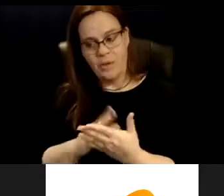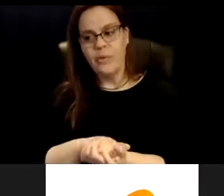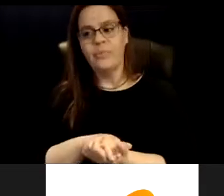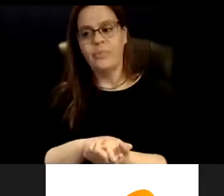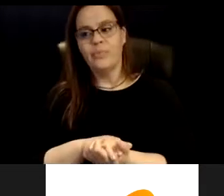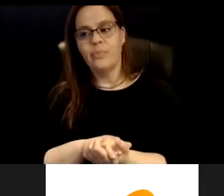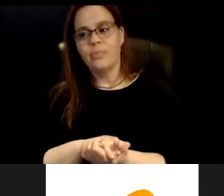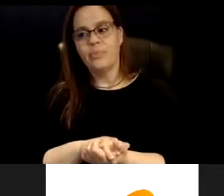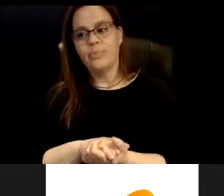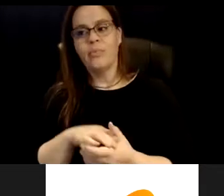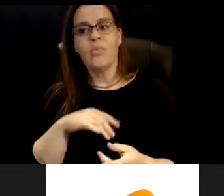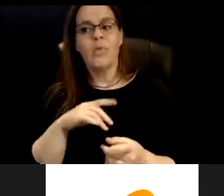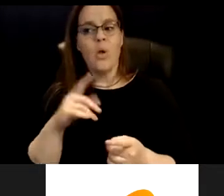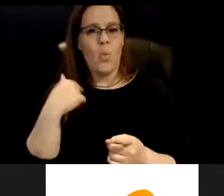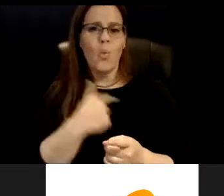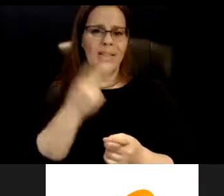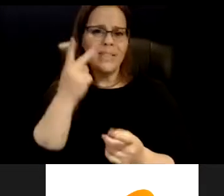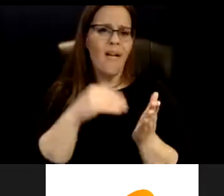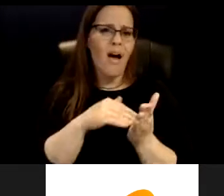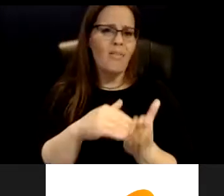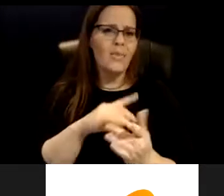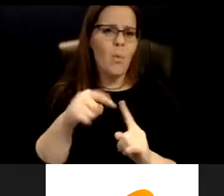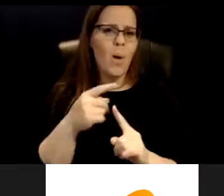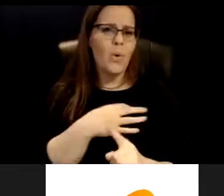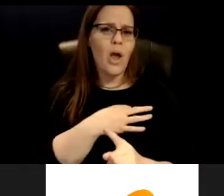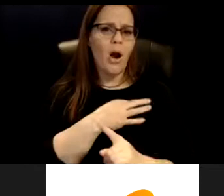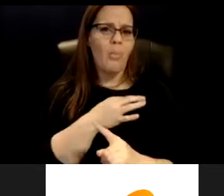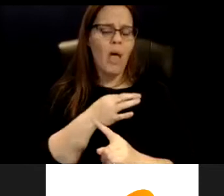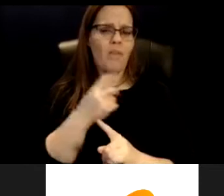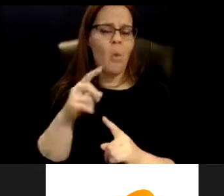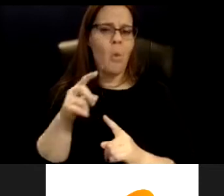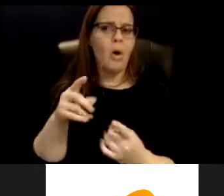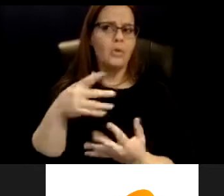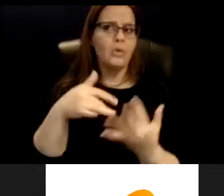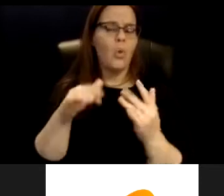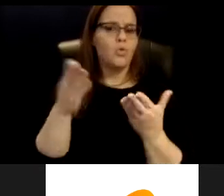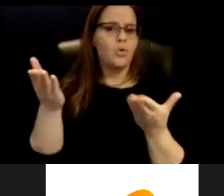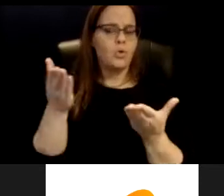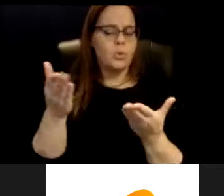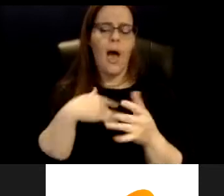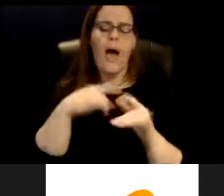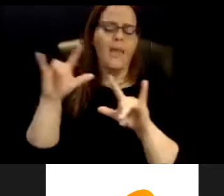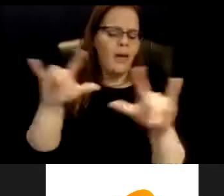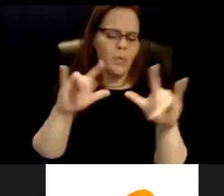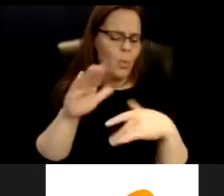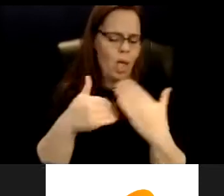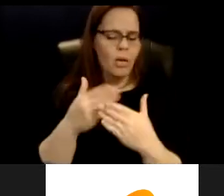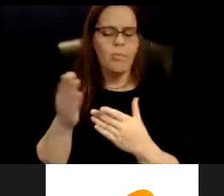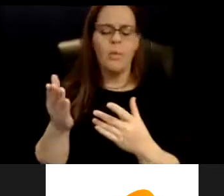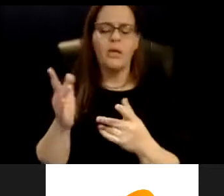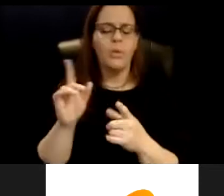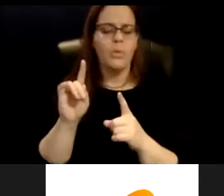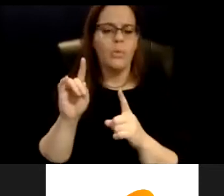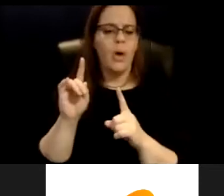for social services. So like we're applying to D I mean, I'm just, I'm just going to name both, but love you all. You apply it to DDA.